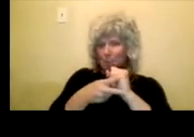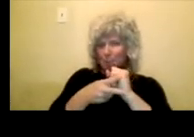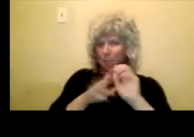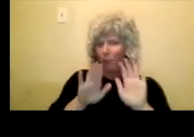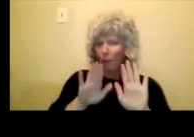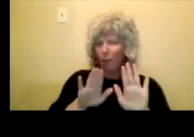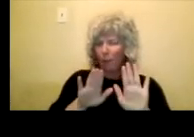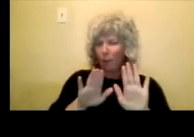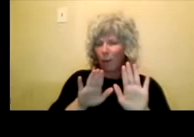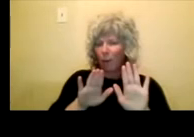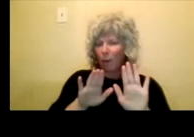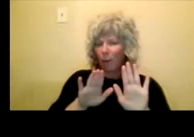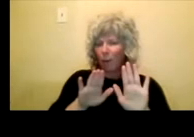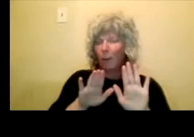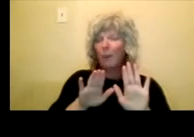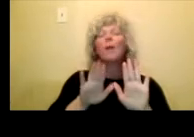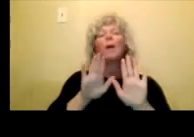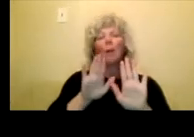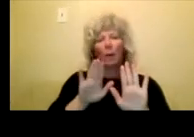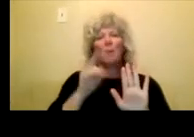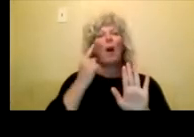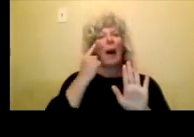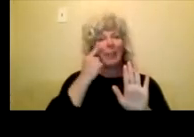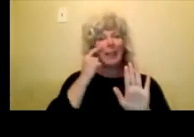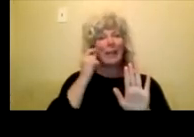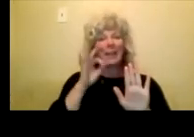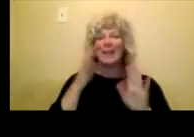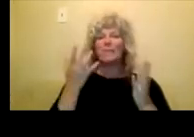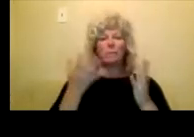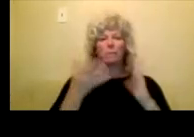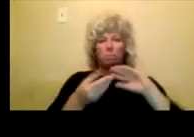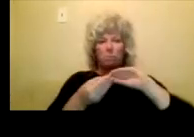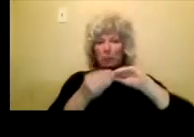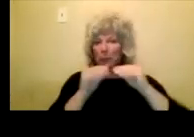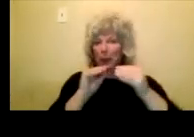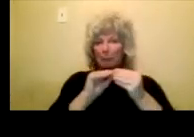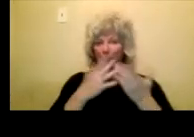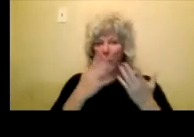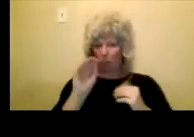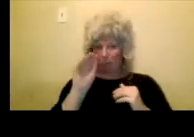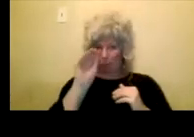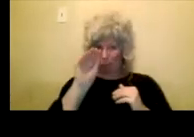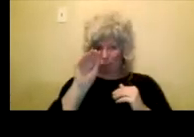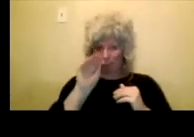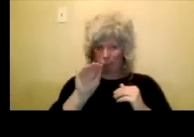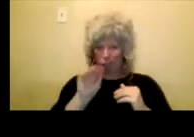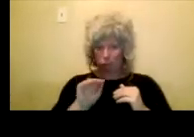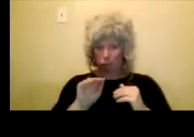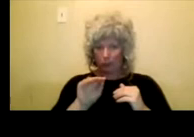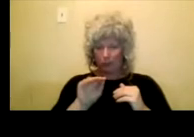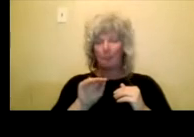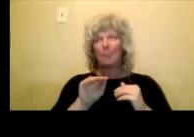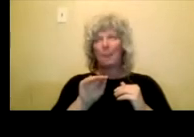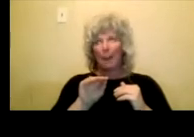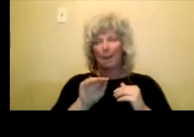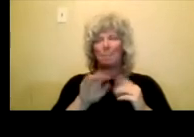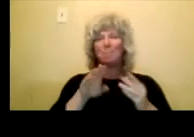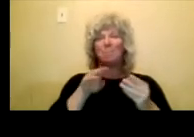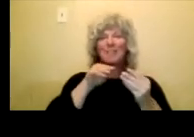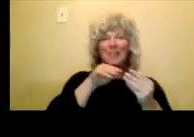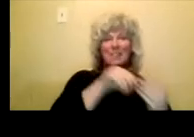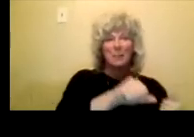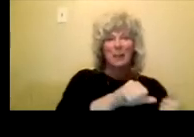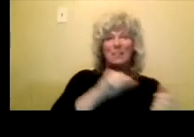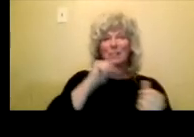the application. I think if you, if, um, the, um, expenses don't match the